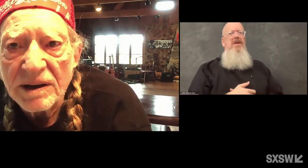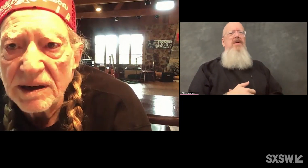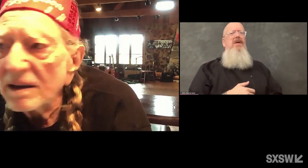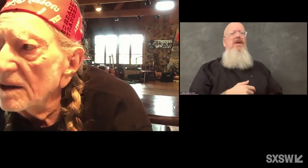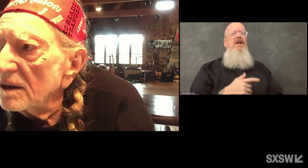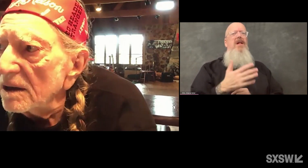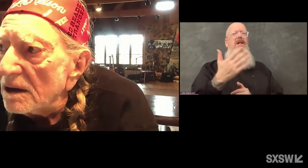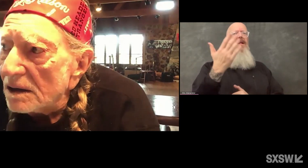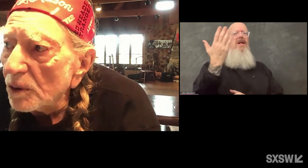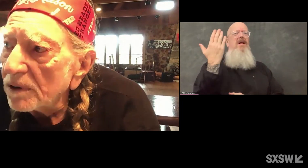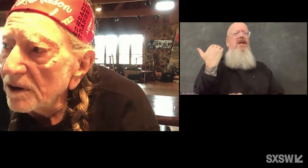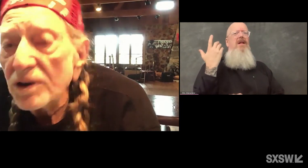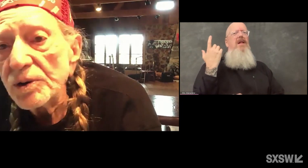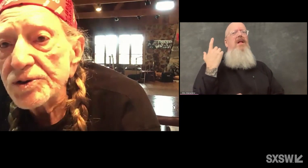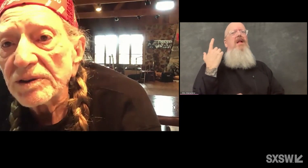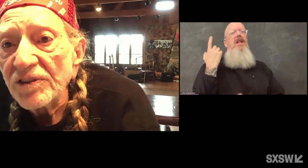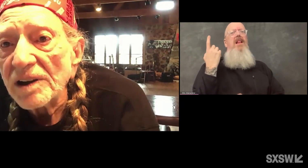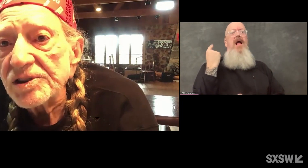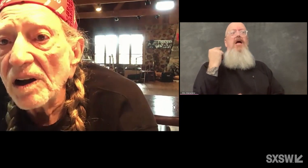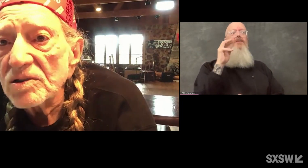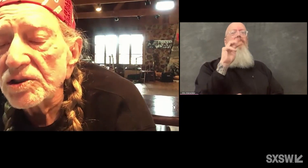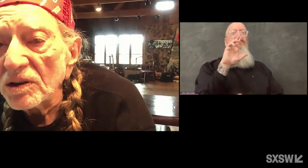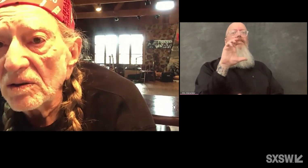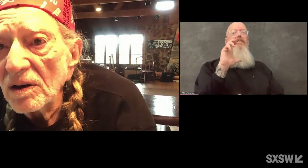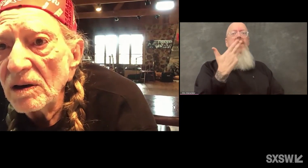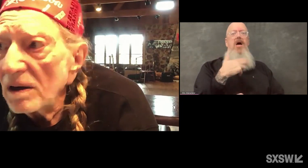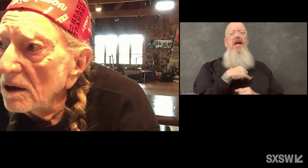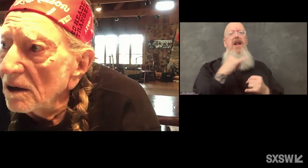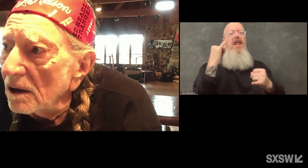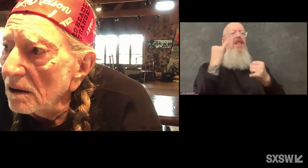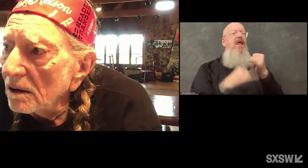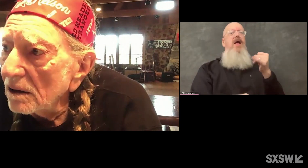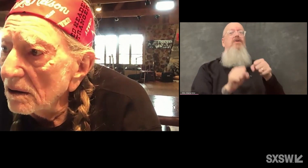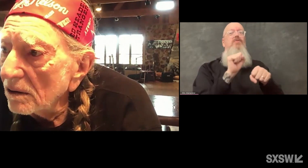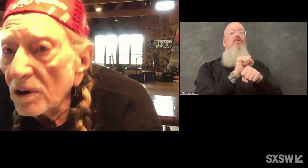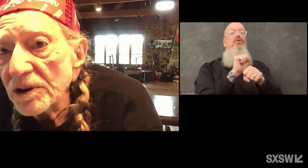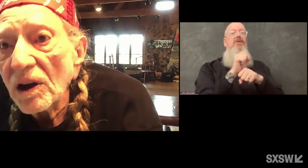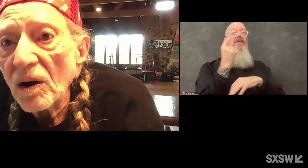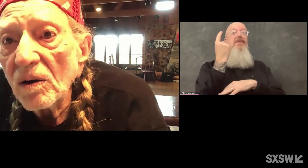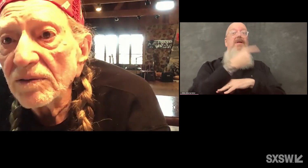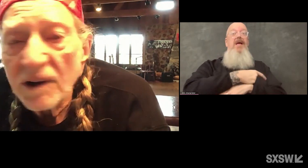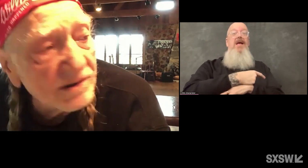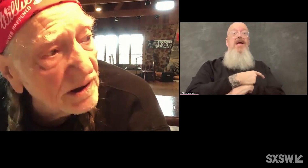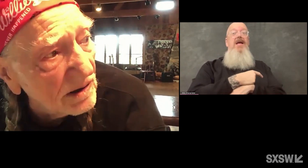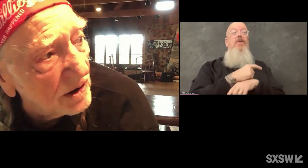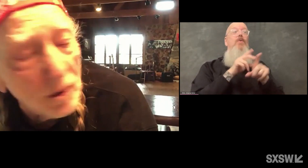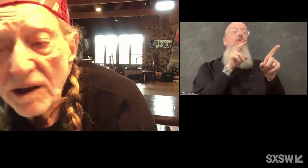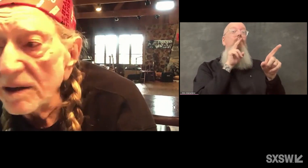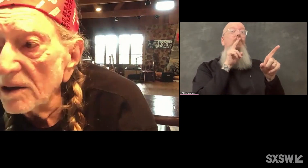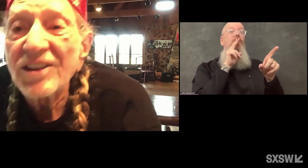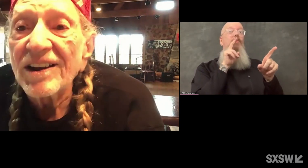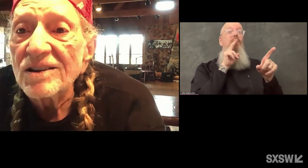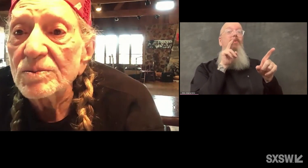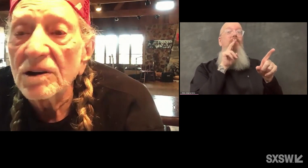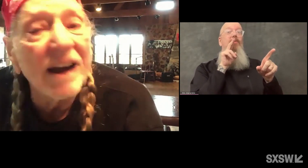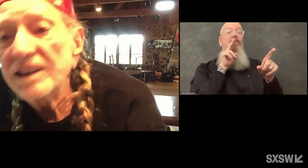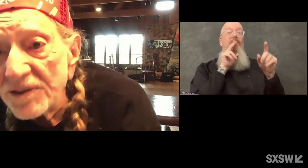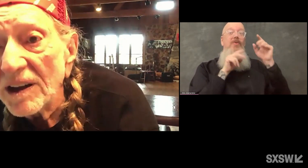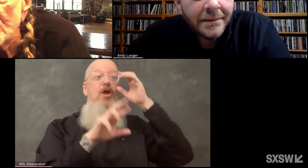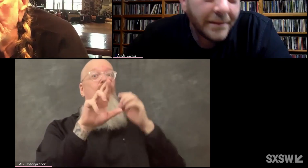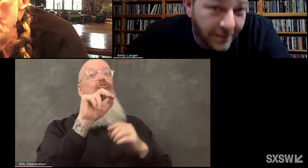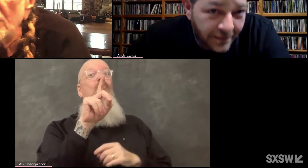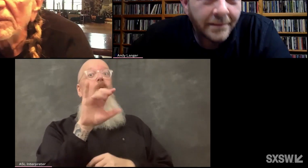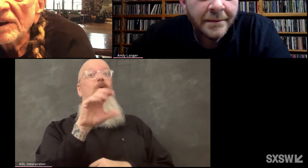working day. We played the Houston Fat Stock Show, Rodeo, Fat Stock Show. had a hundred thousand,